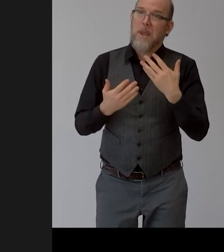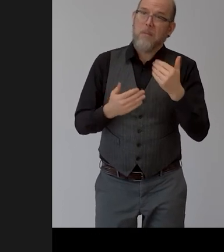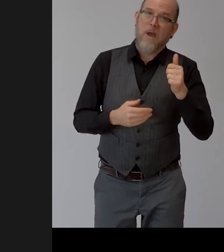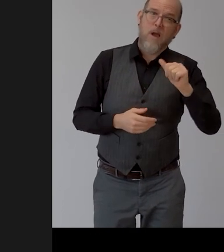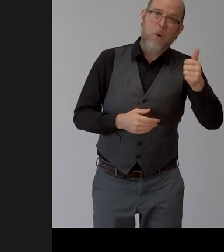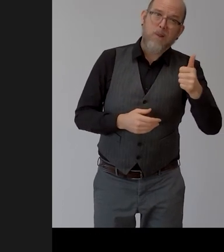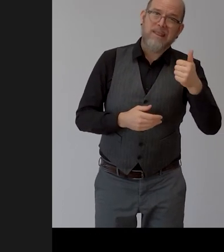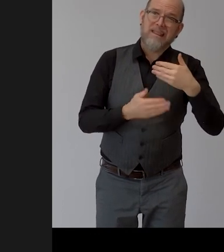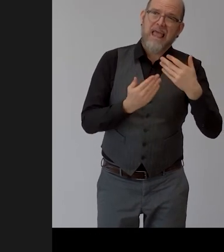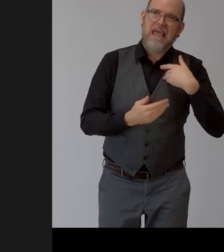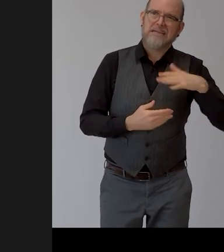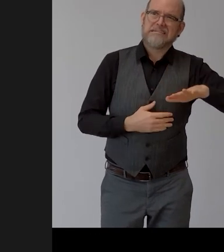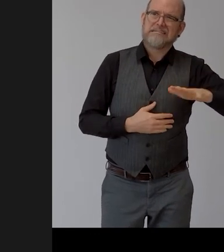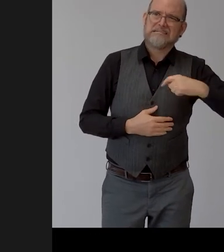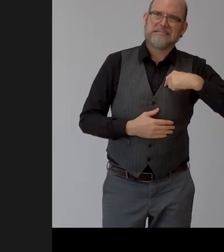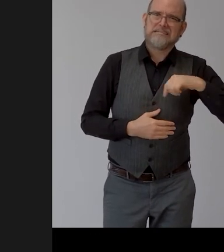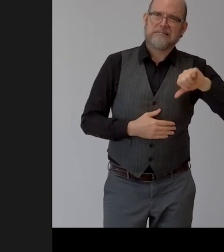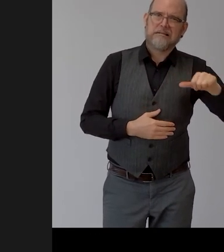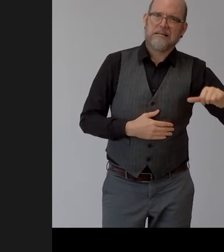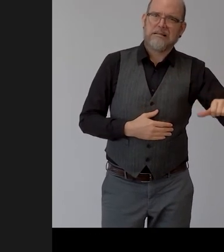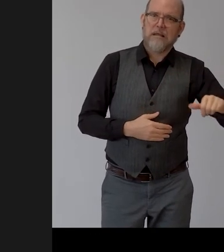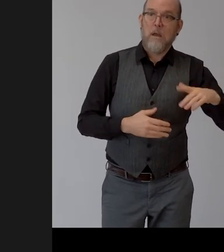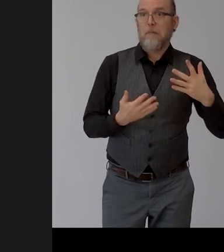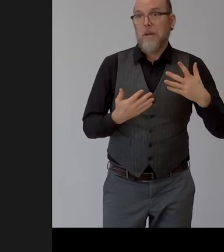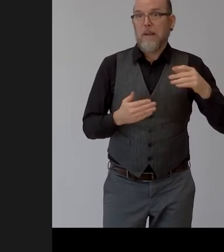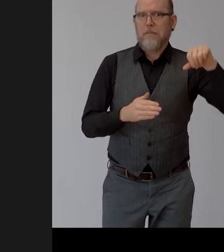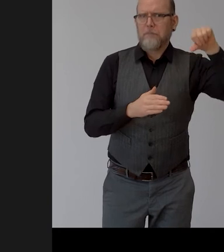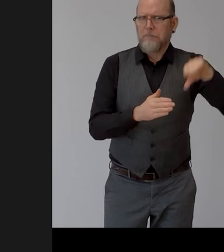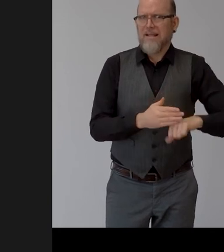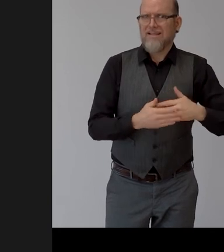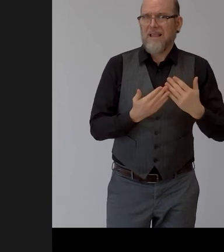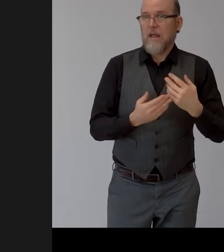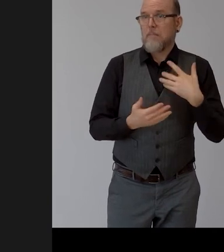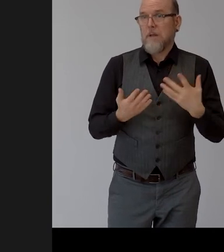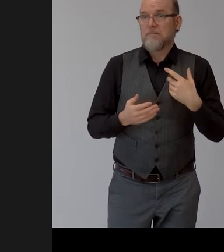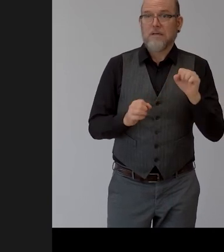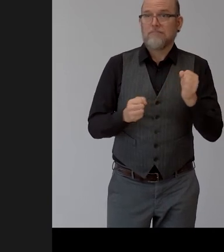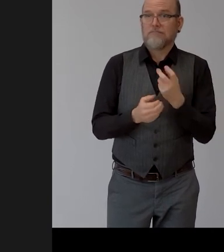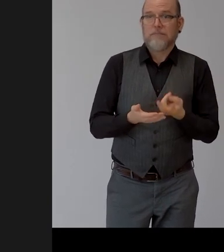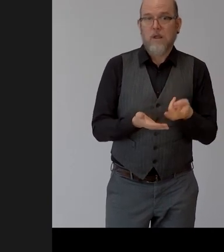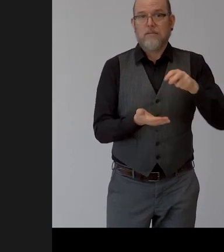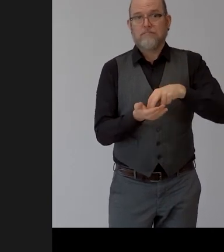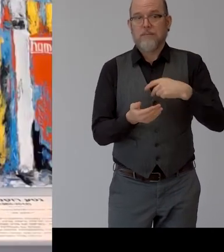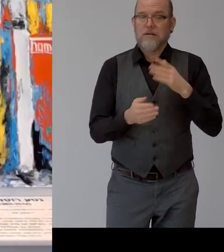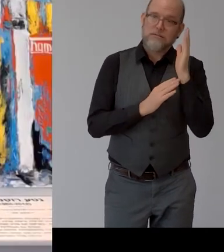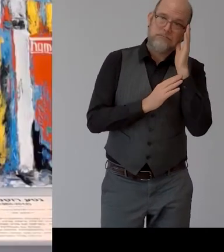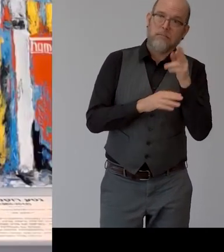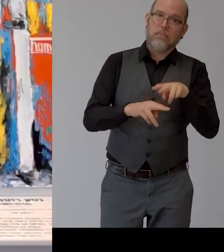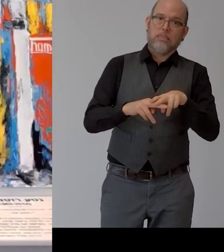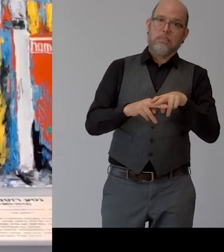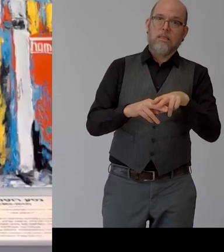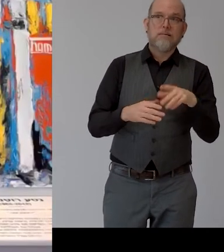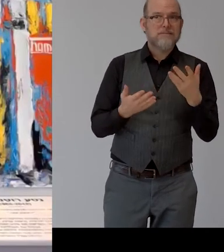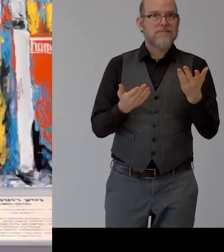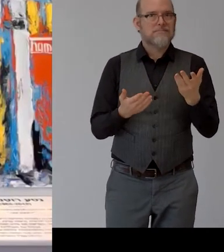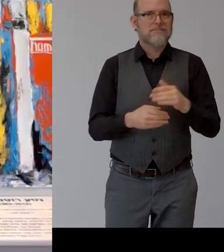get a couldn't get out of uh of bed um okay i i want to ask